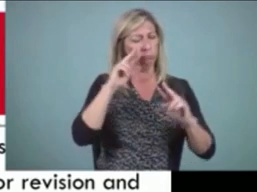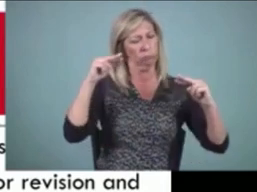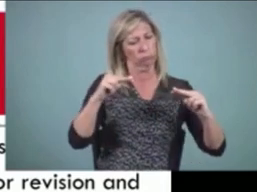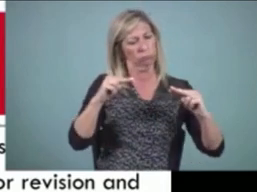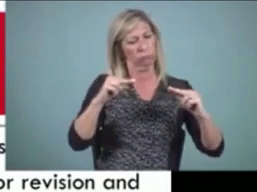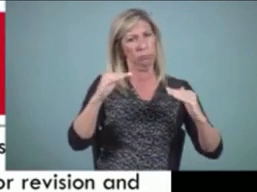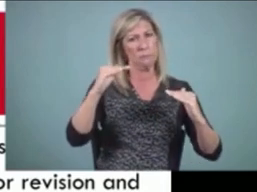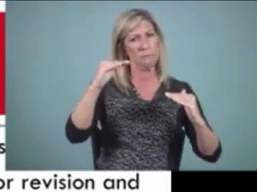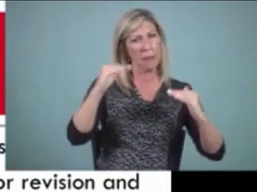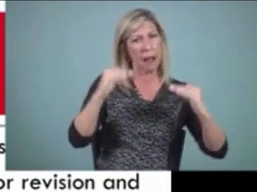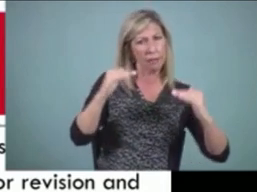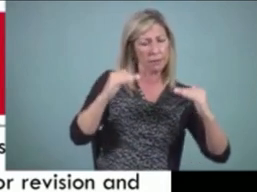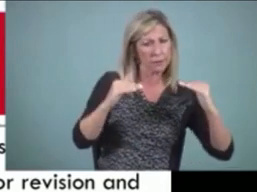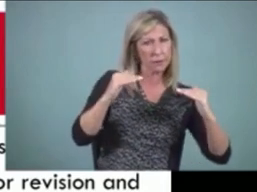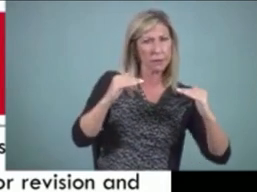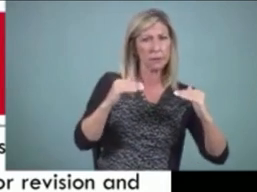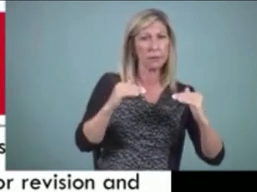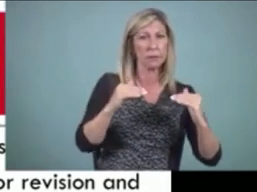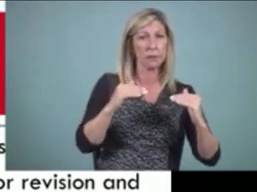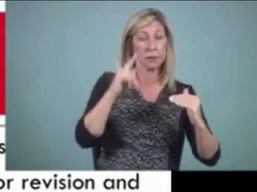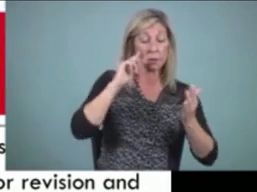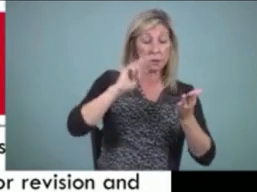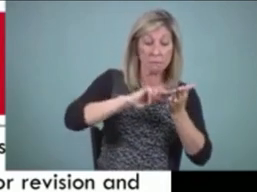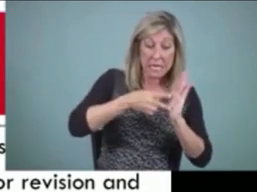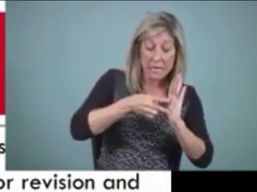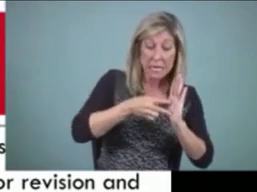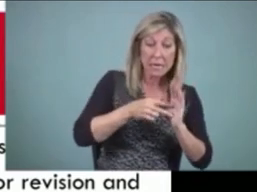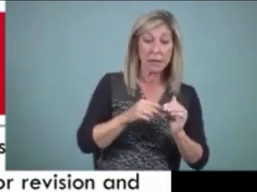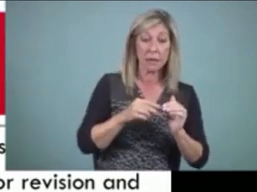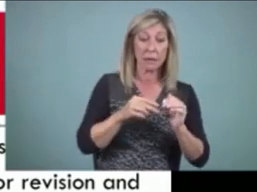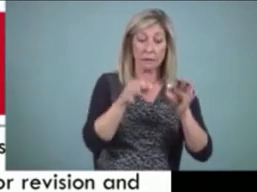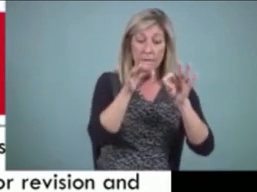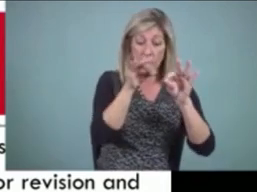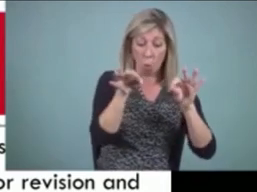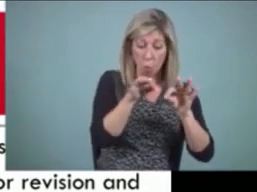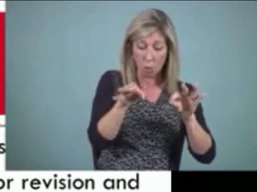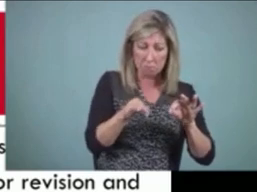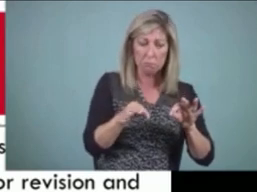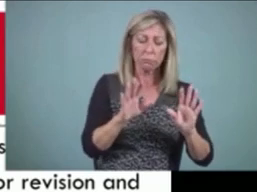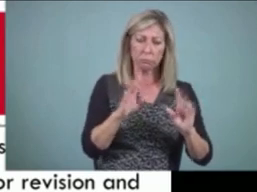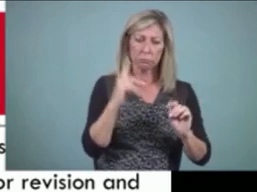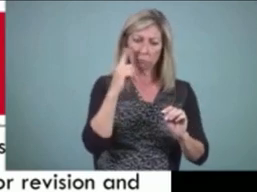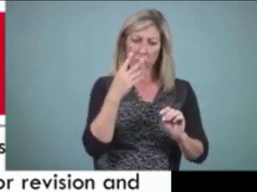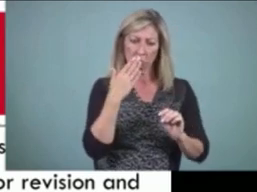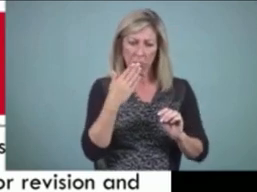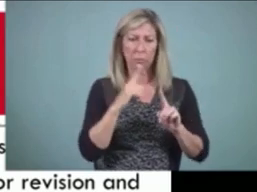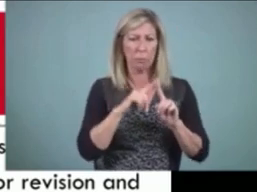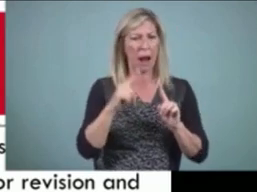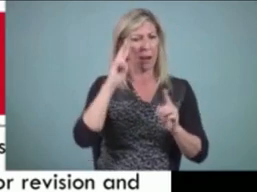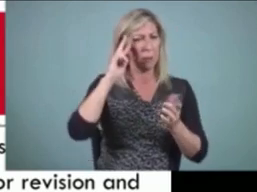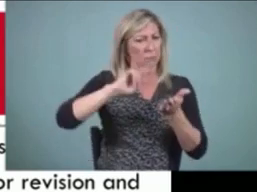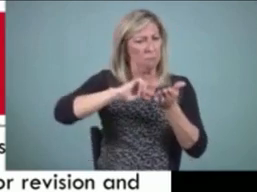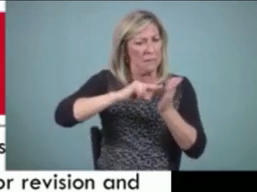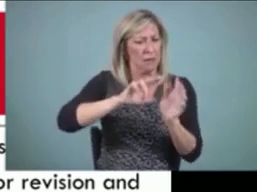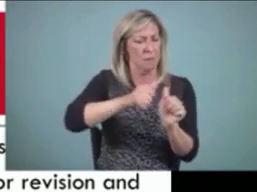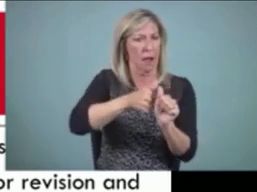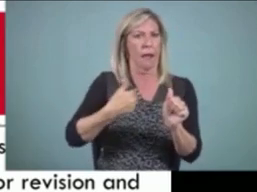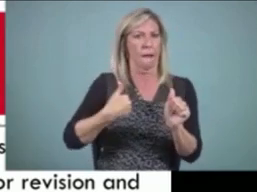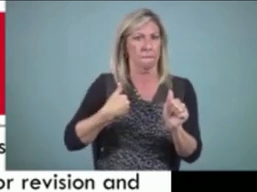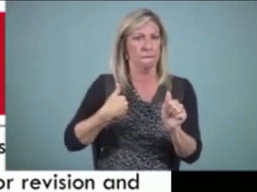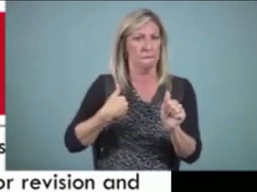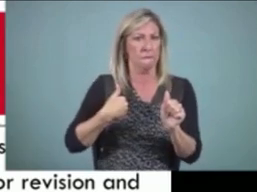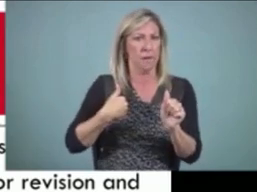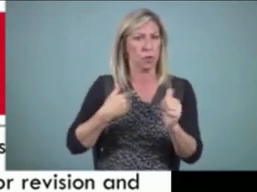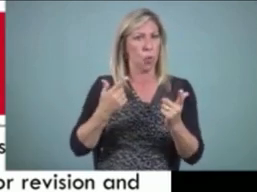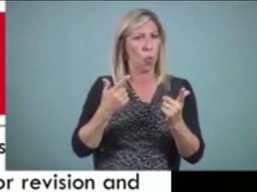not just that it's spelled correctly and looks nice, but that you're actually saying something that matters. It also allows students